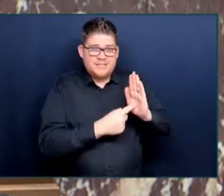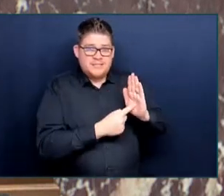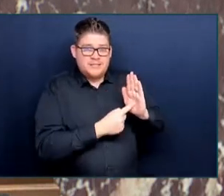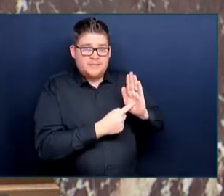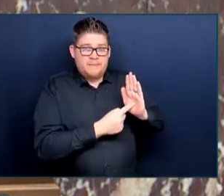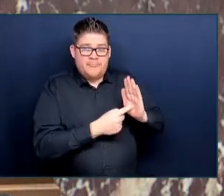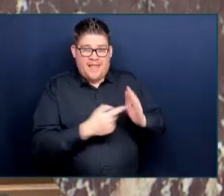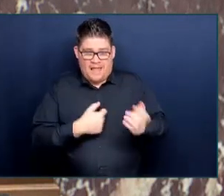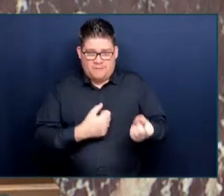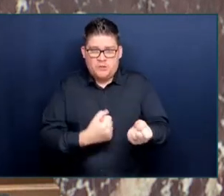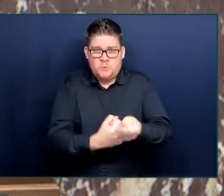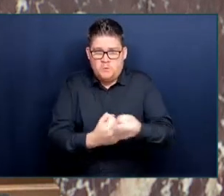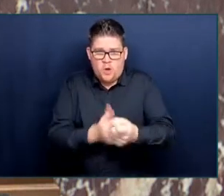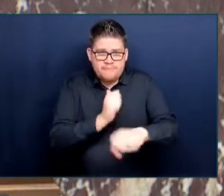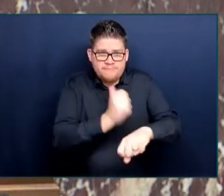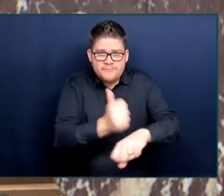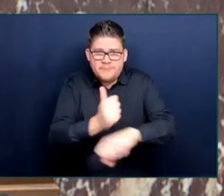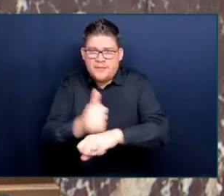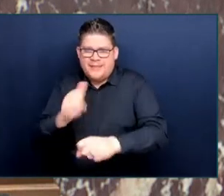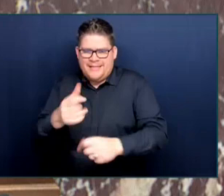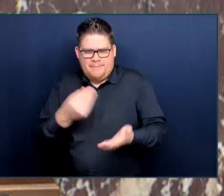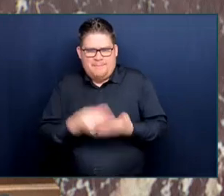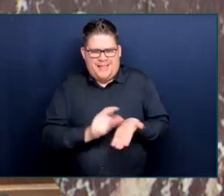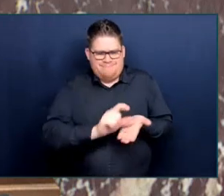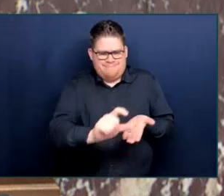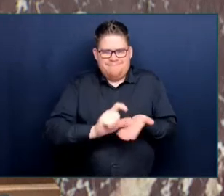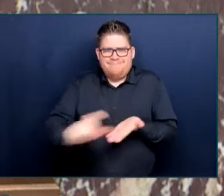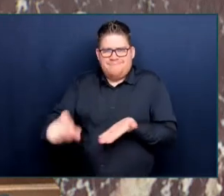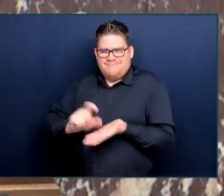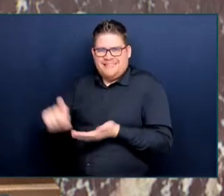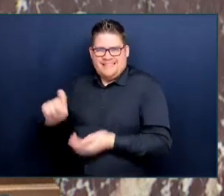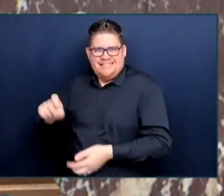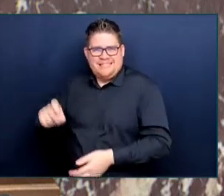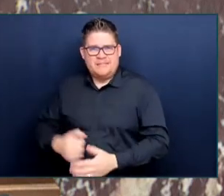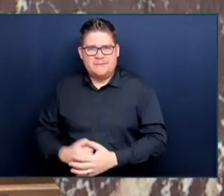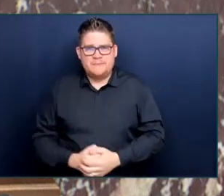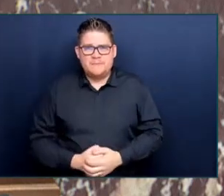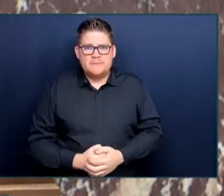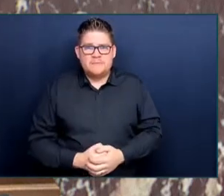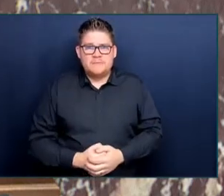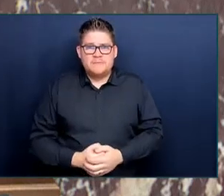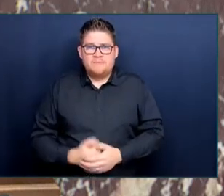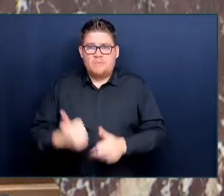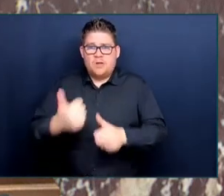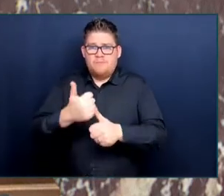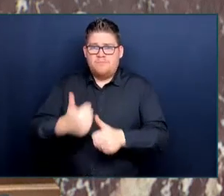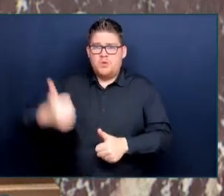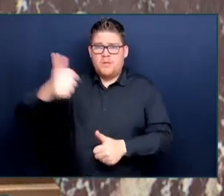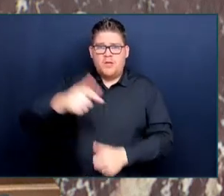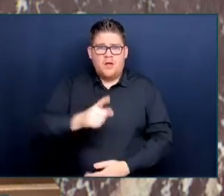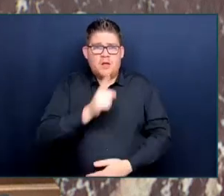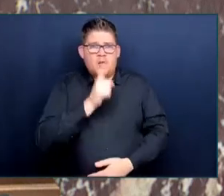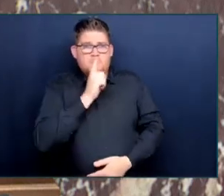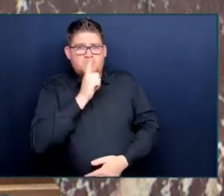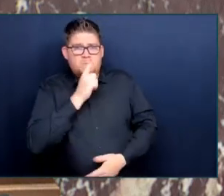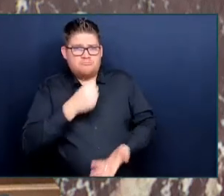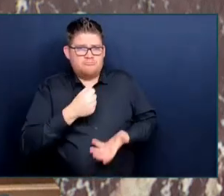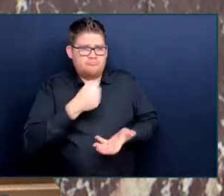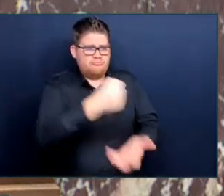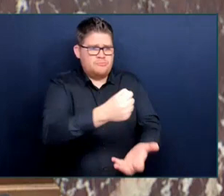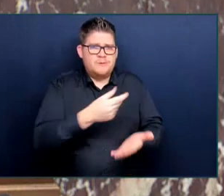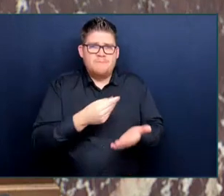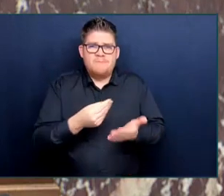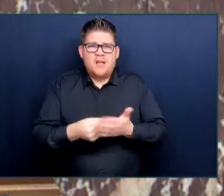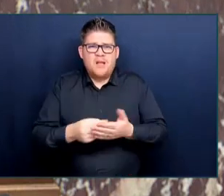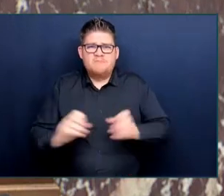This Premier and this budget have failed to answer that call. So the Alliance of BC students have said,